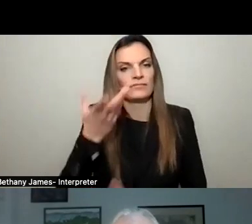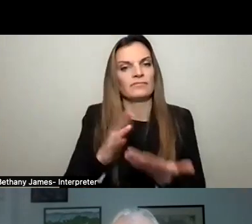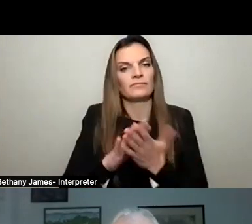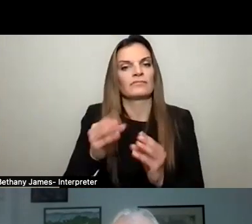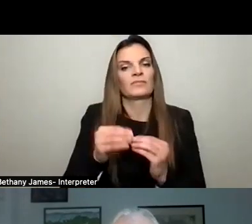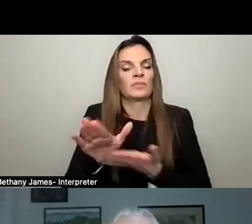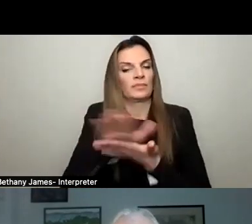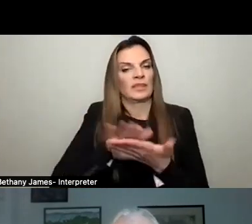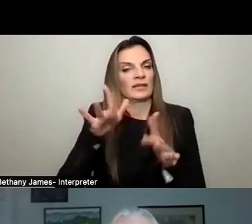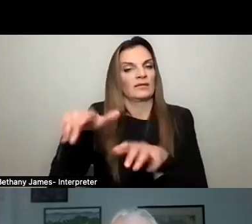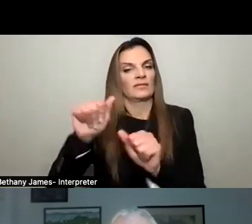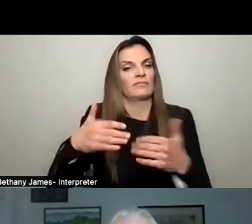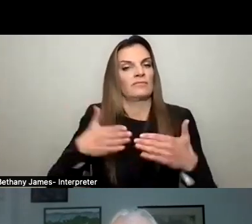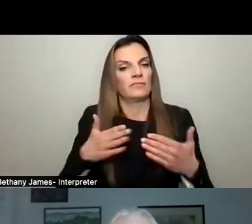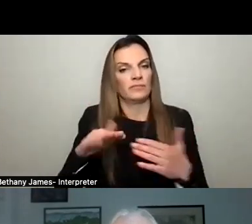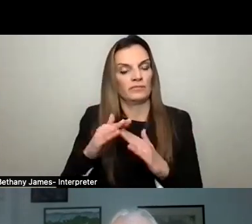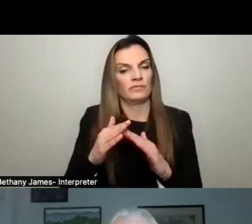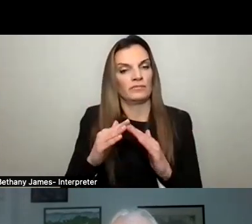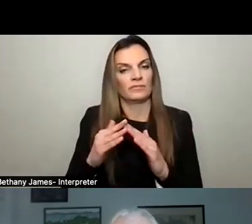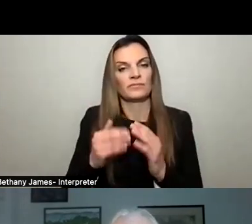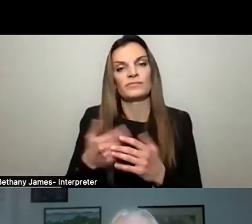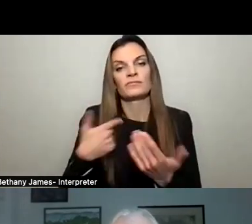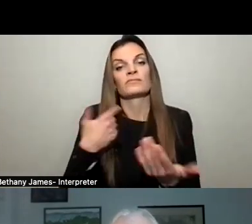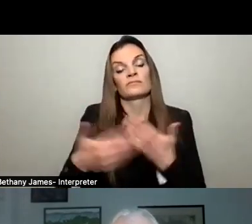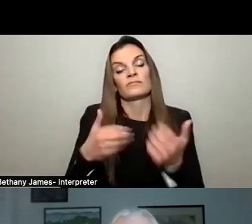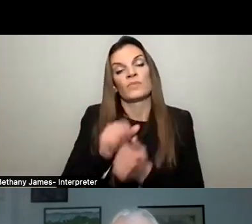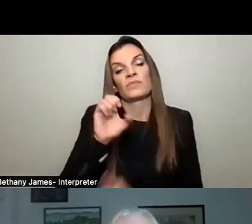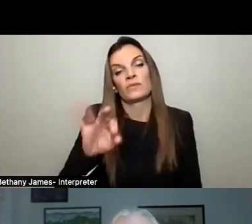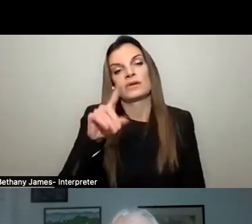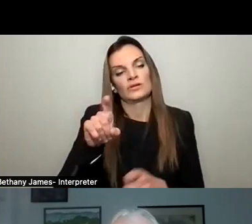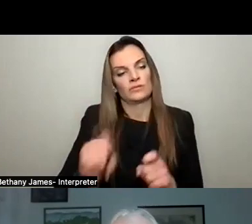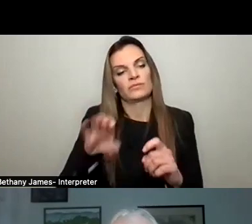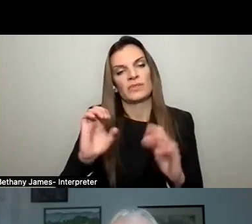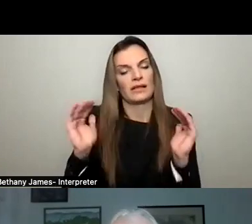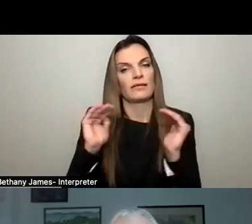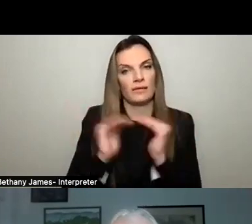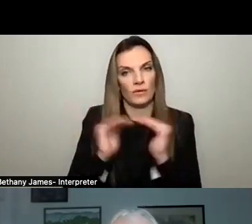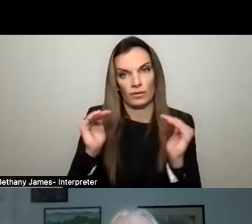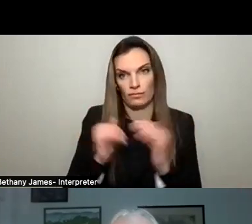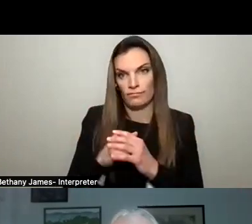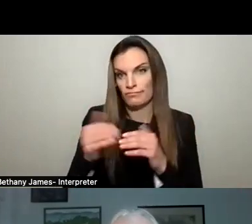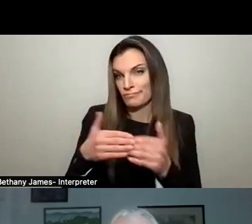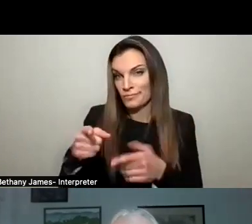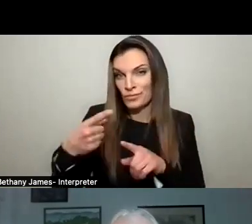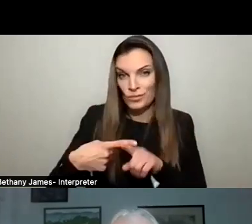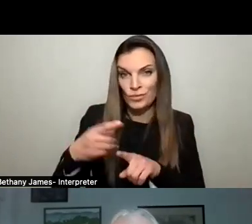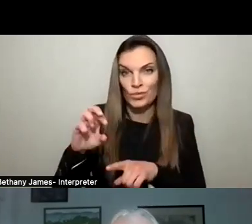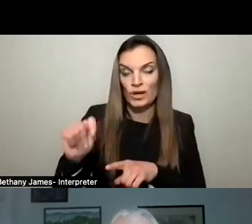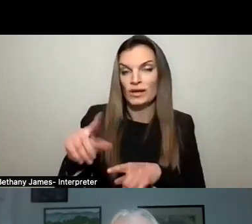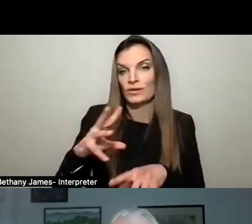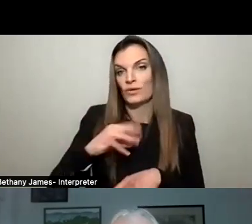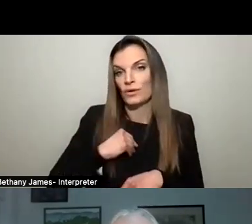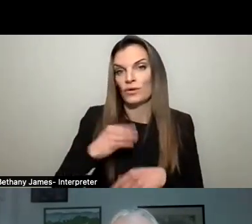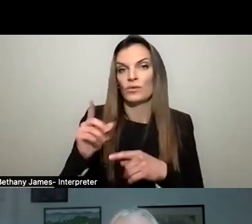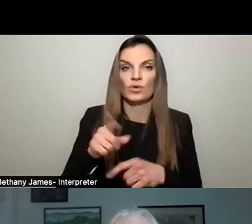community. But also as we go through, uh, enforcement, it needs to be equal. It doesn't, shouldn't matter whether you rent, whether you own or where